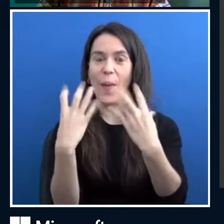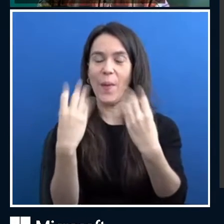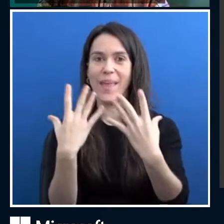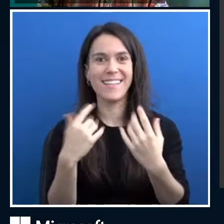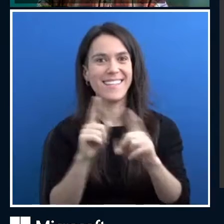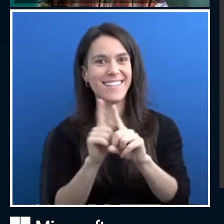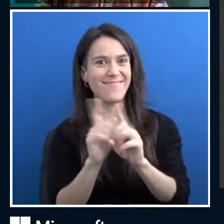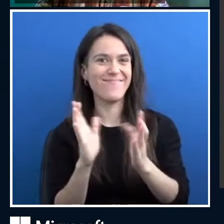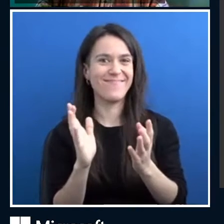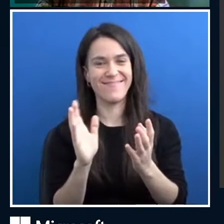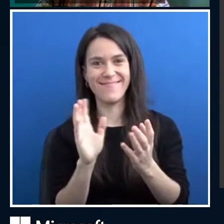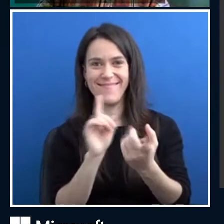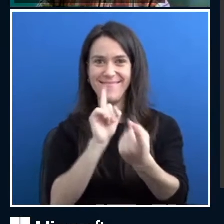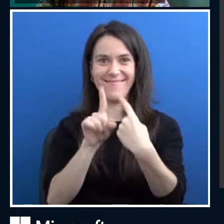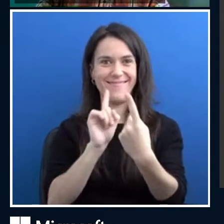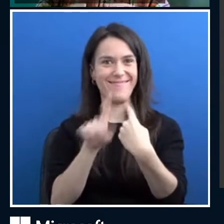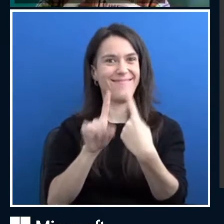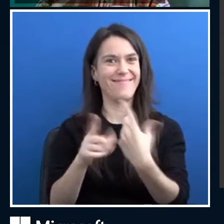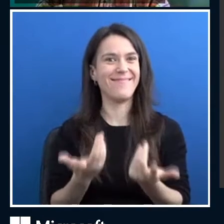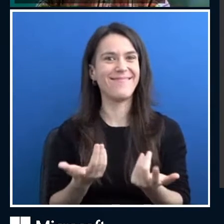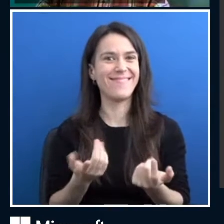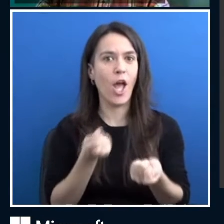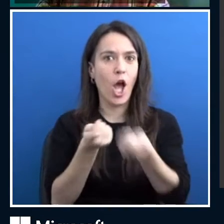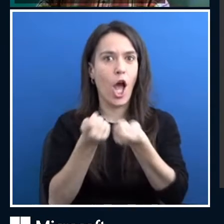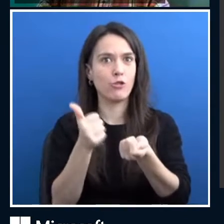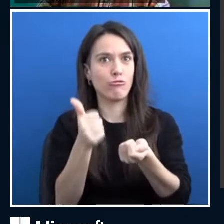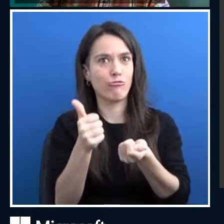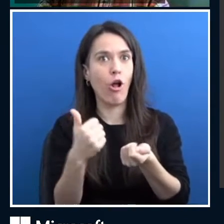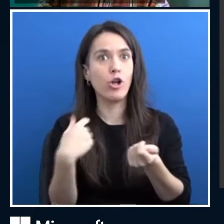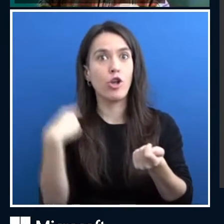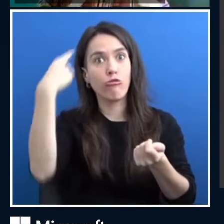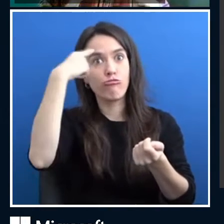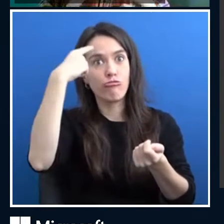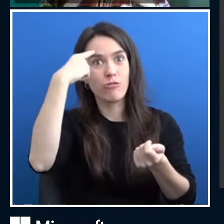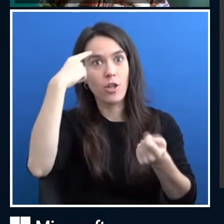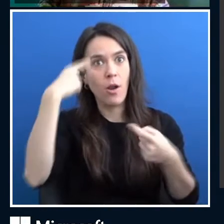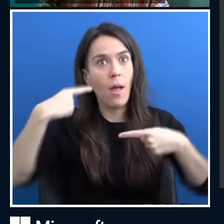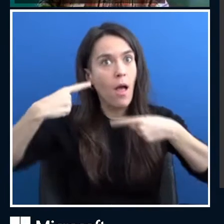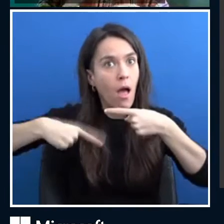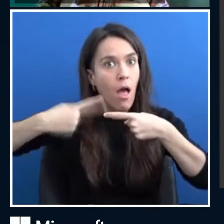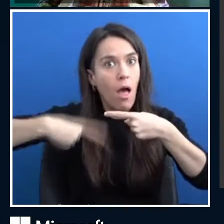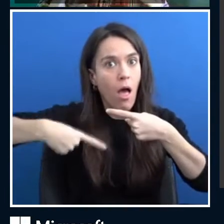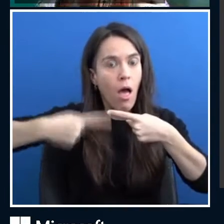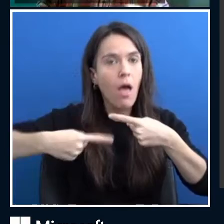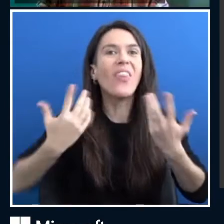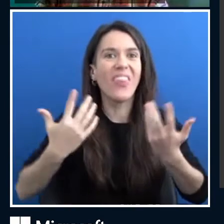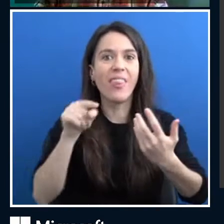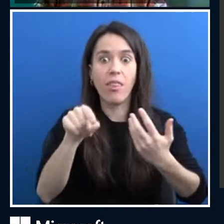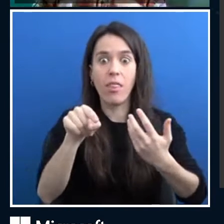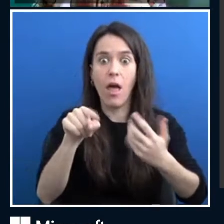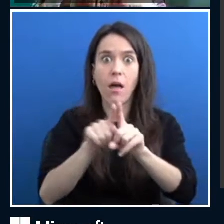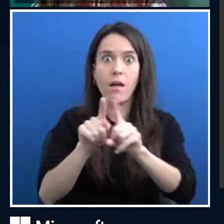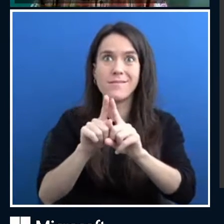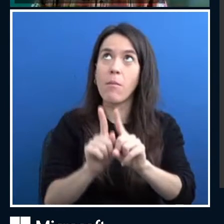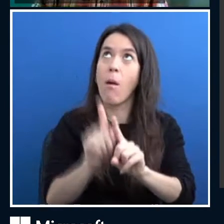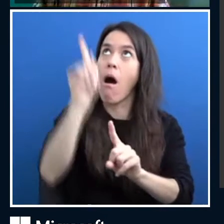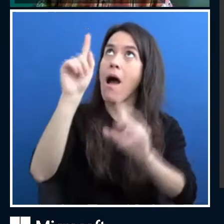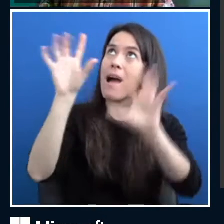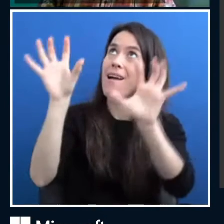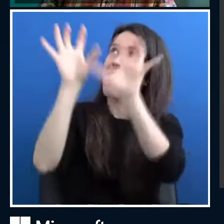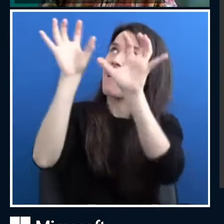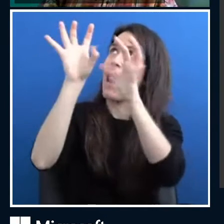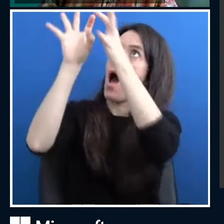microcontroller, Arduino, and then the reasoning brain powered by Raspberry Pi, and all those things together with the cloud working together to create one